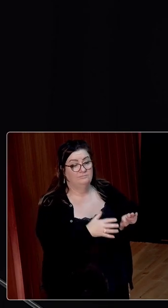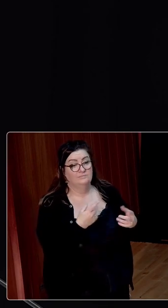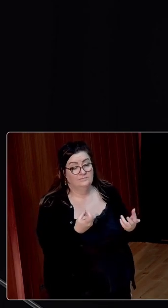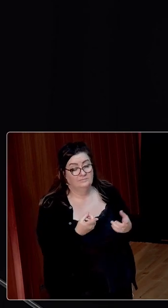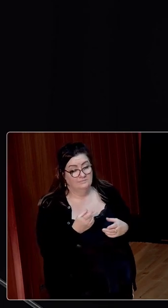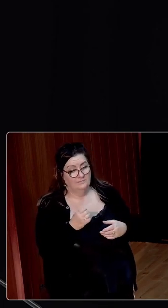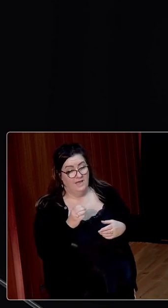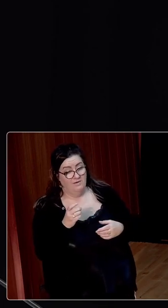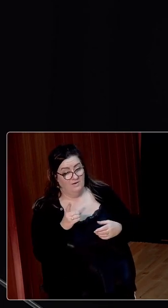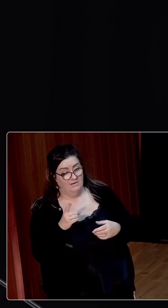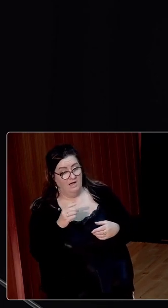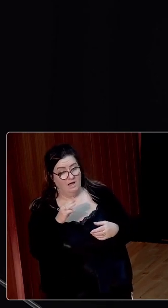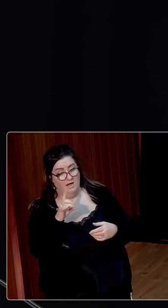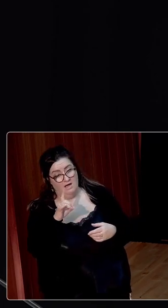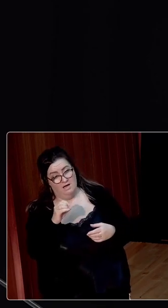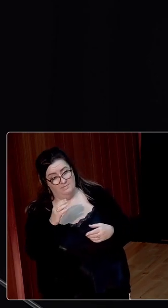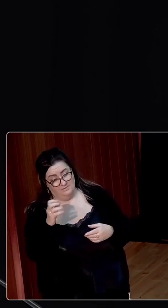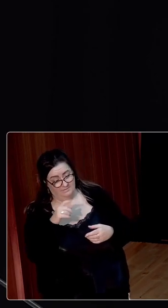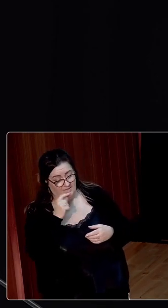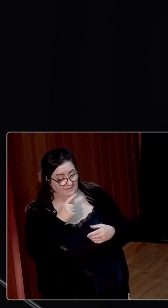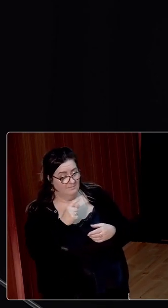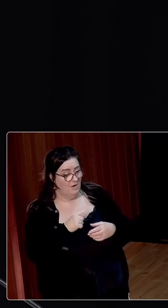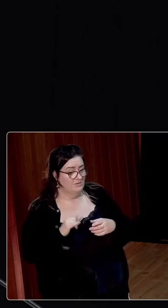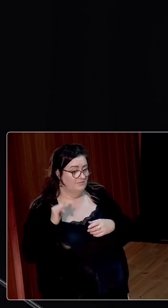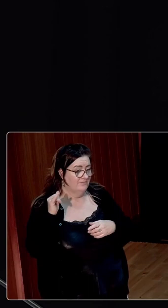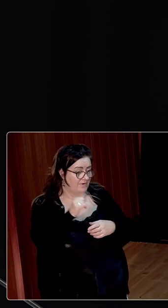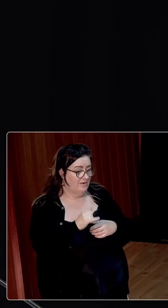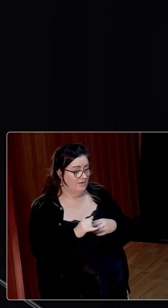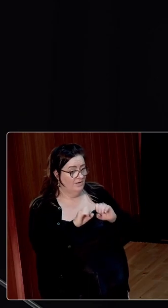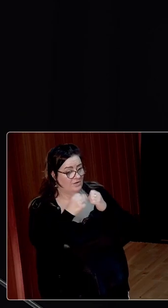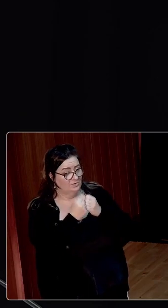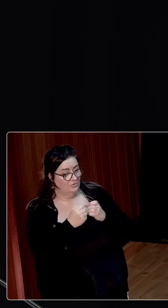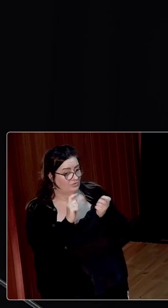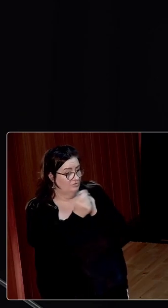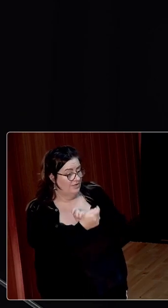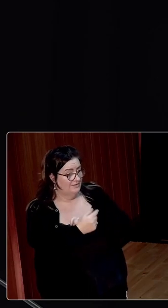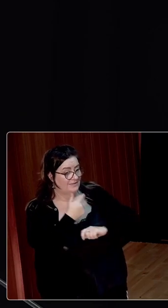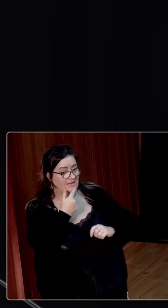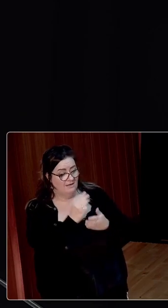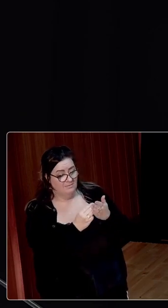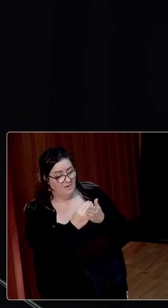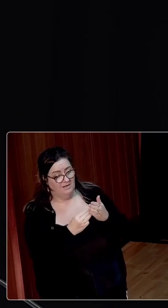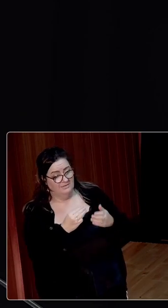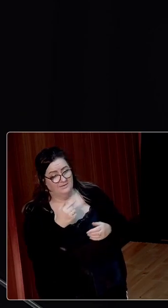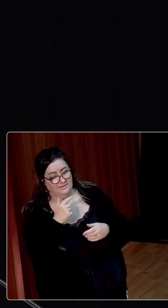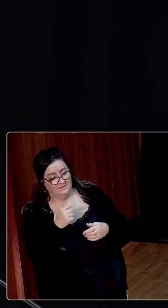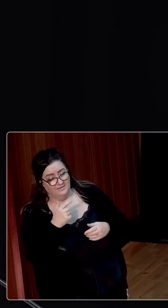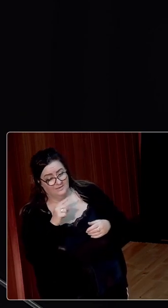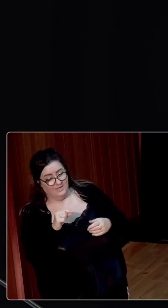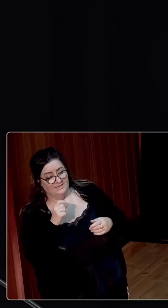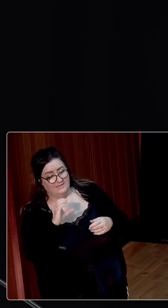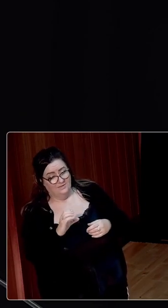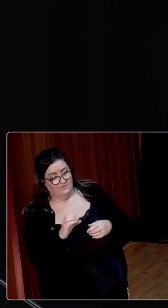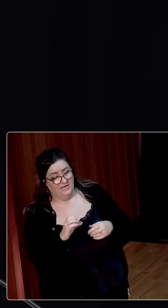As Eric Hobsbawm put it, the most dramatic and far reaching social change of the second half of the 20th century, and the one which cuts us